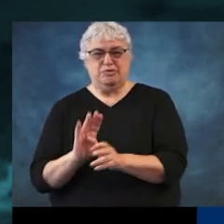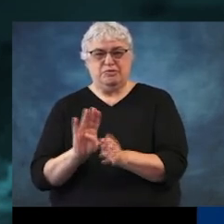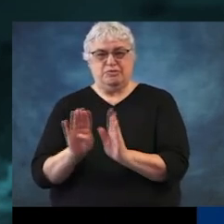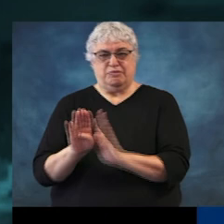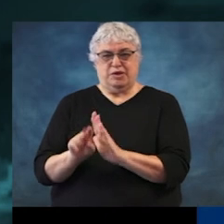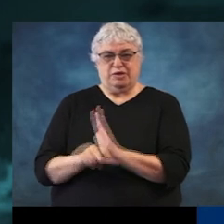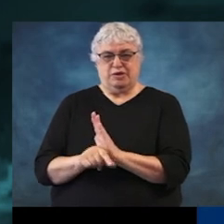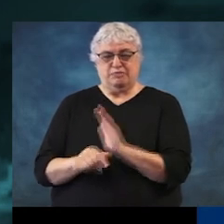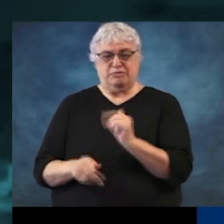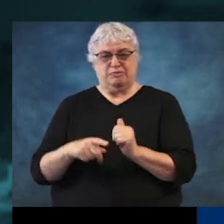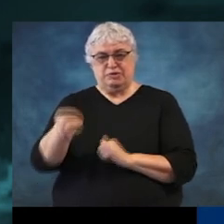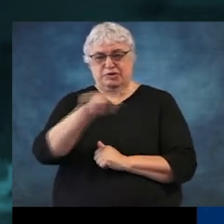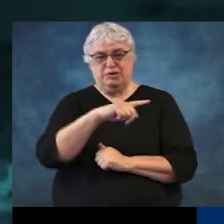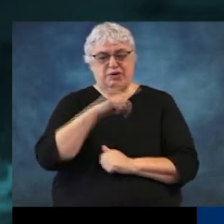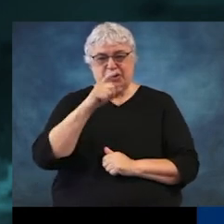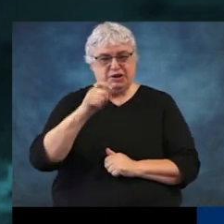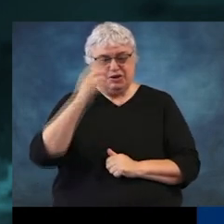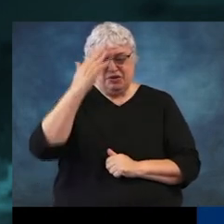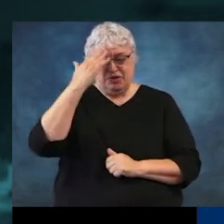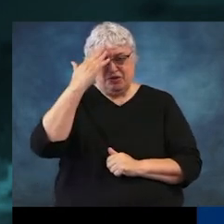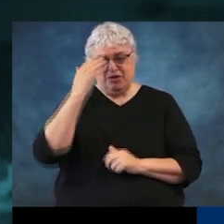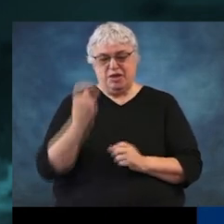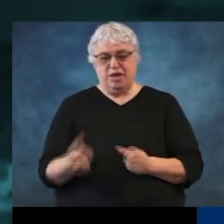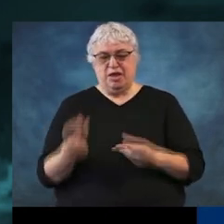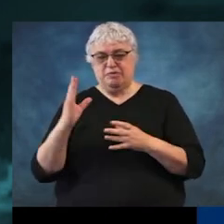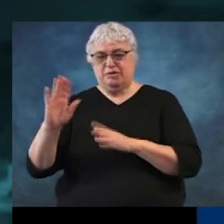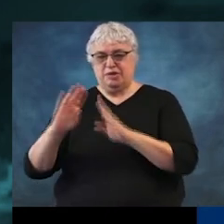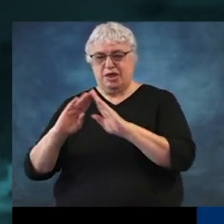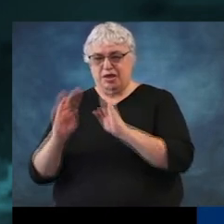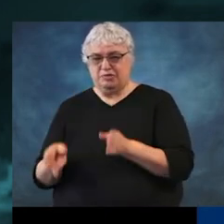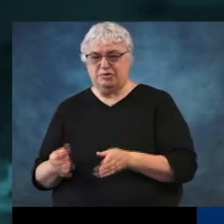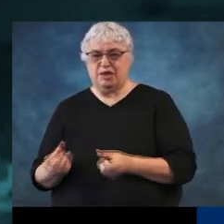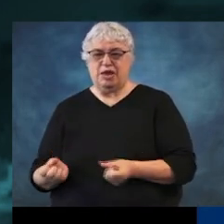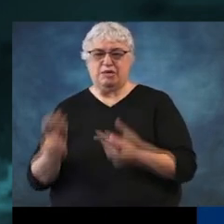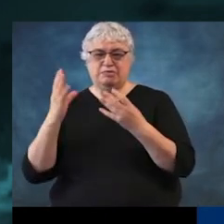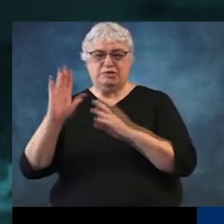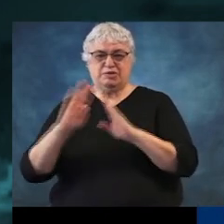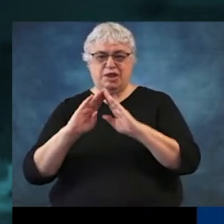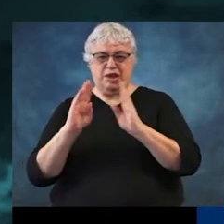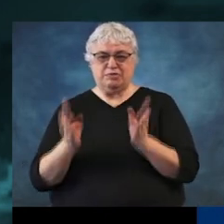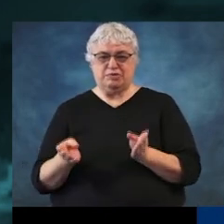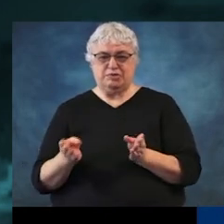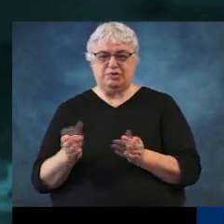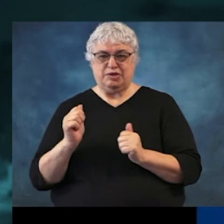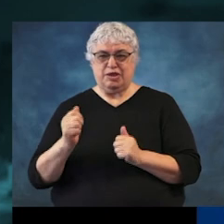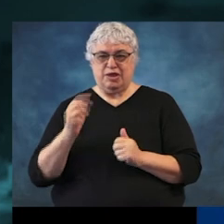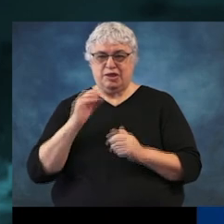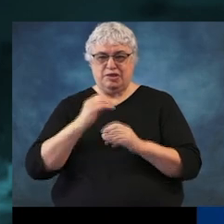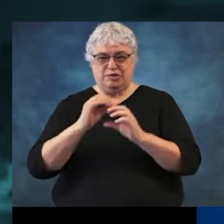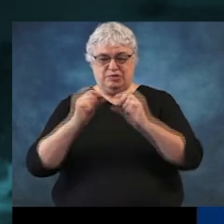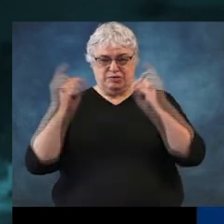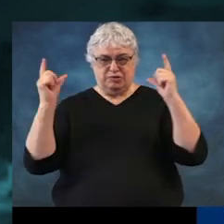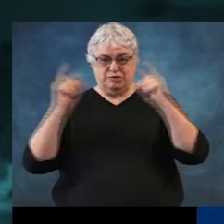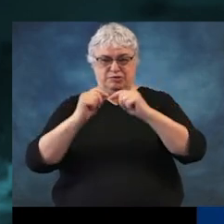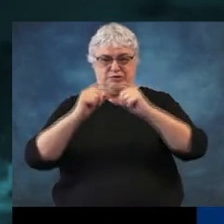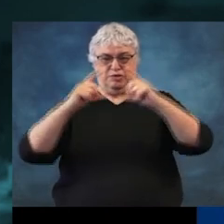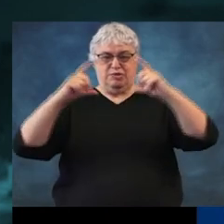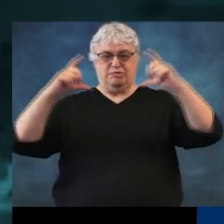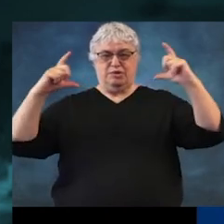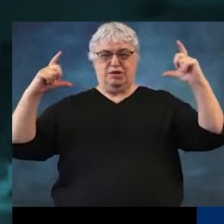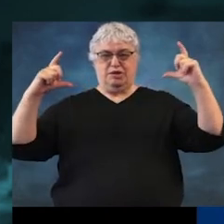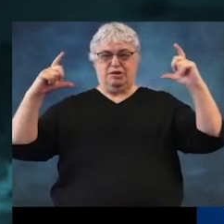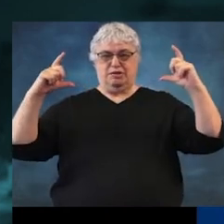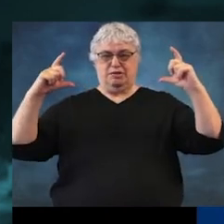And so you don't necessarily need to know the elevation of your street or the elevation of your house. And so you can zoom in. So this is